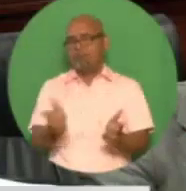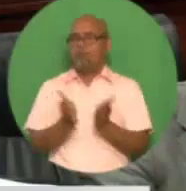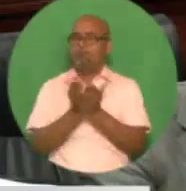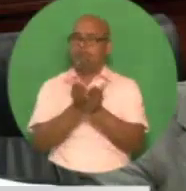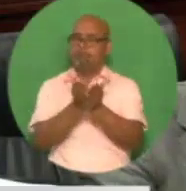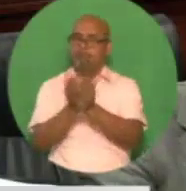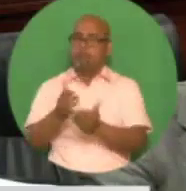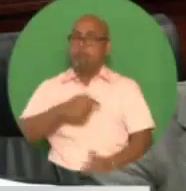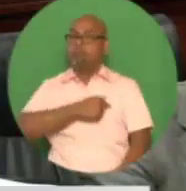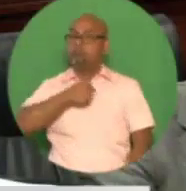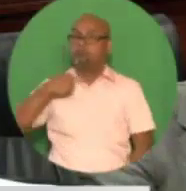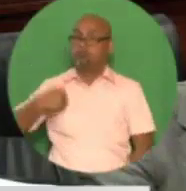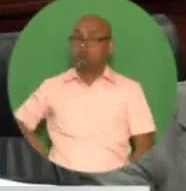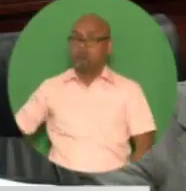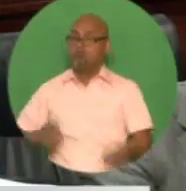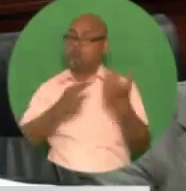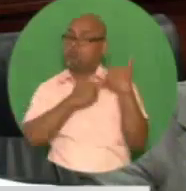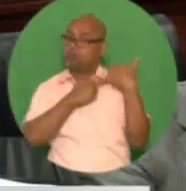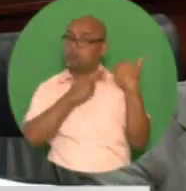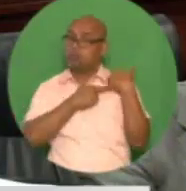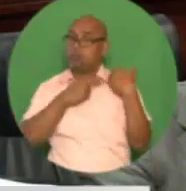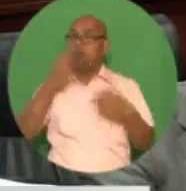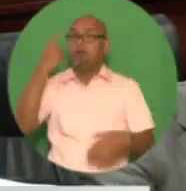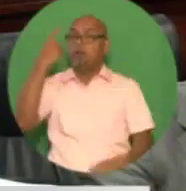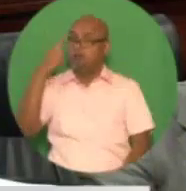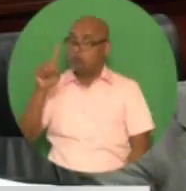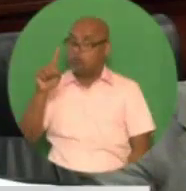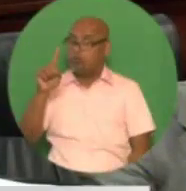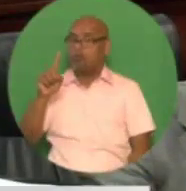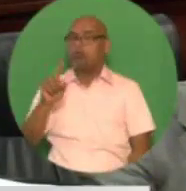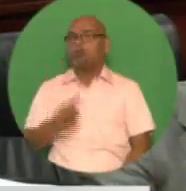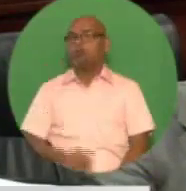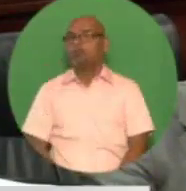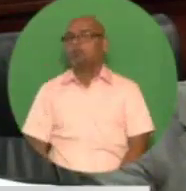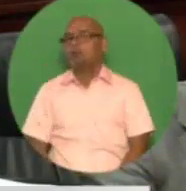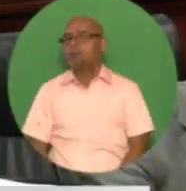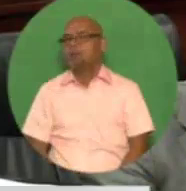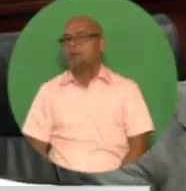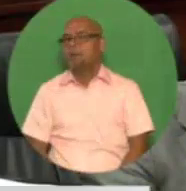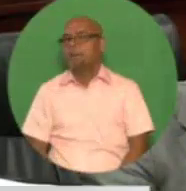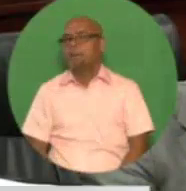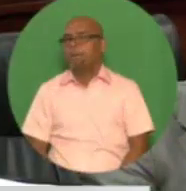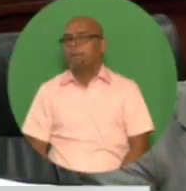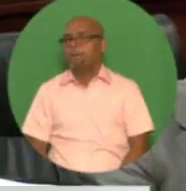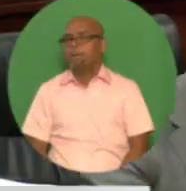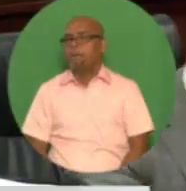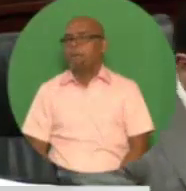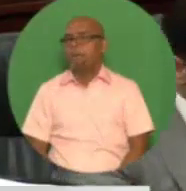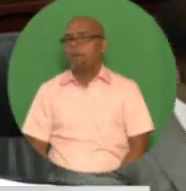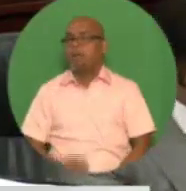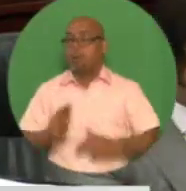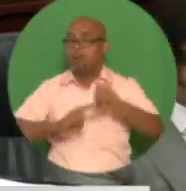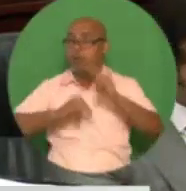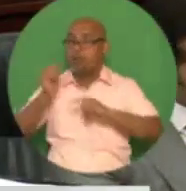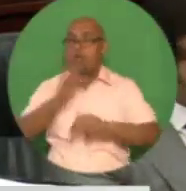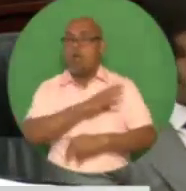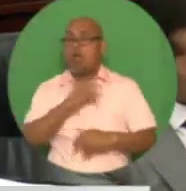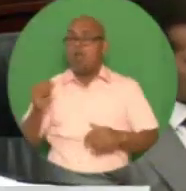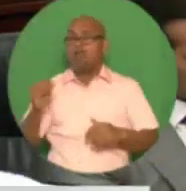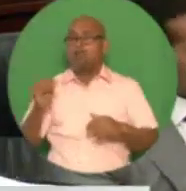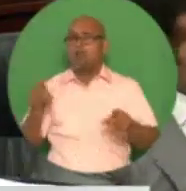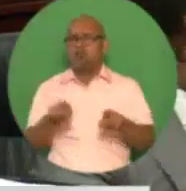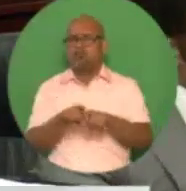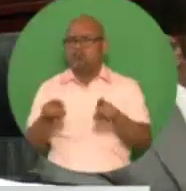for the project, but will also invest in the project as a 30 percent equity partner and assist in accessing funding